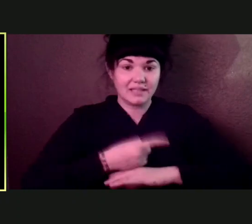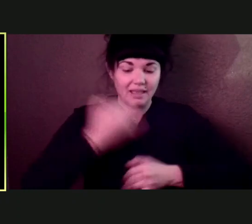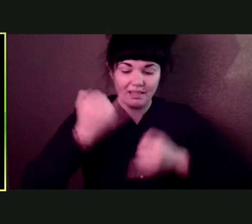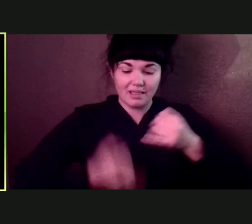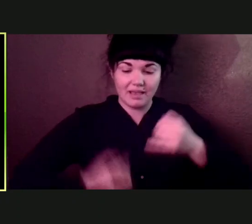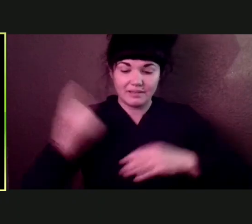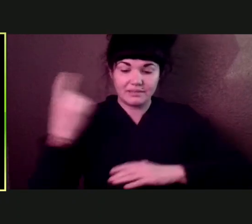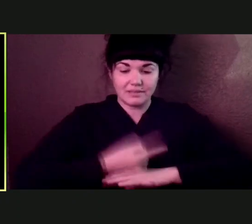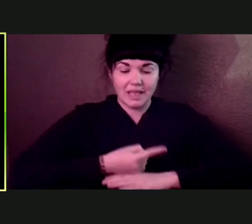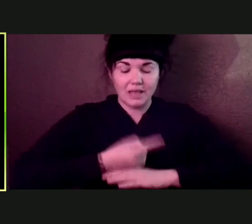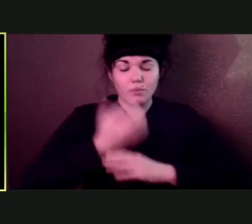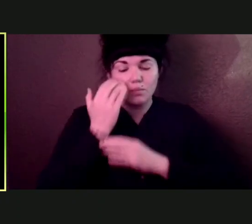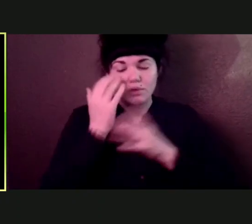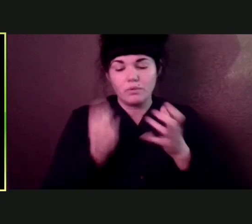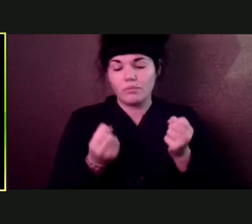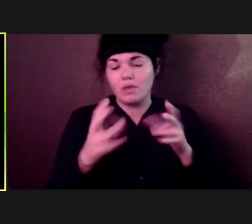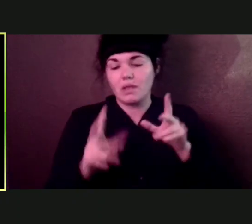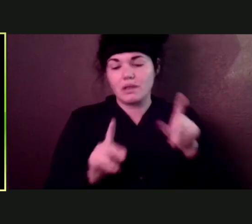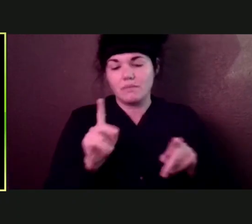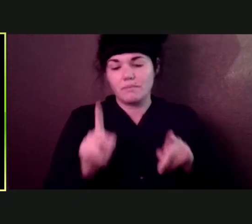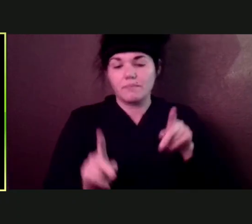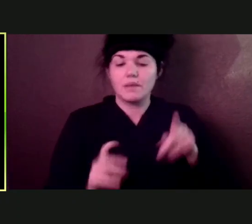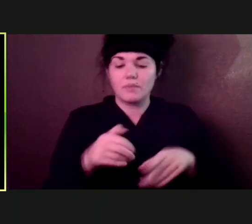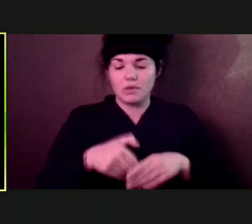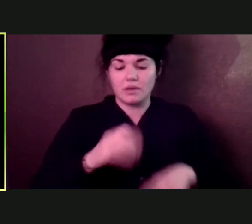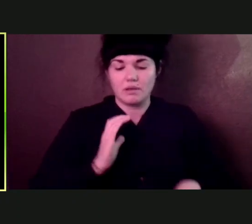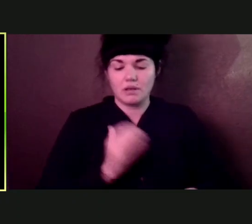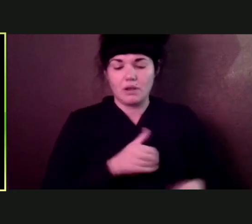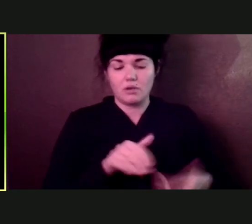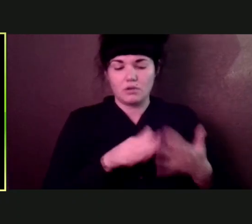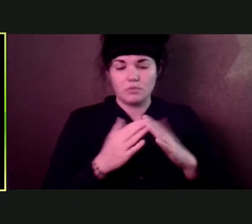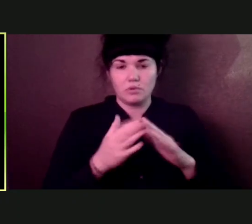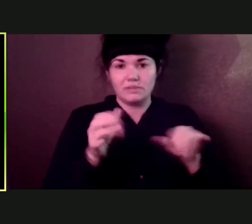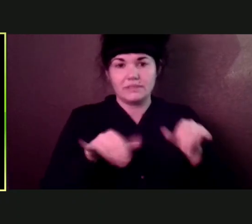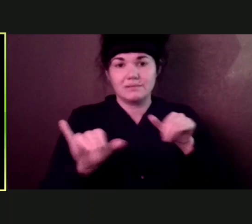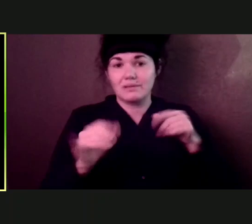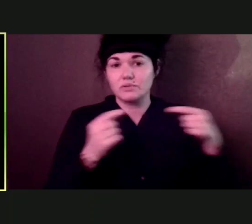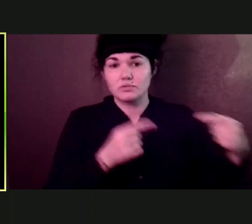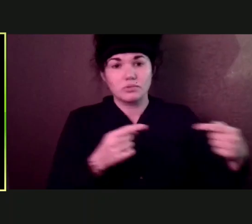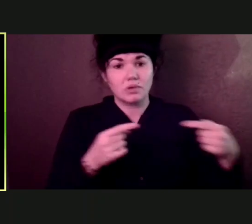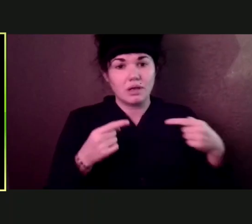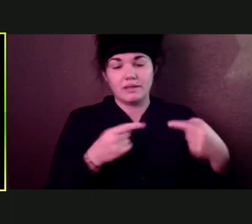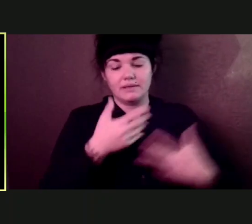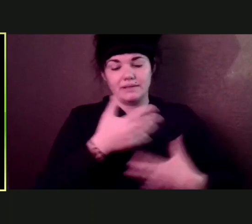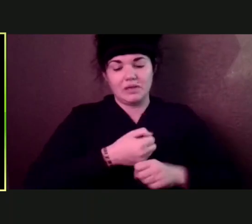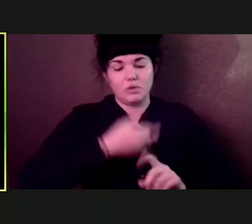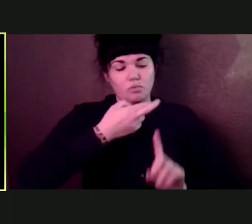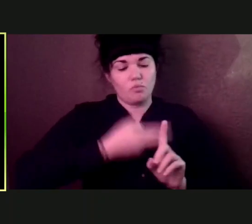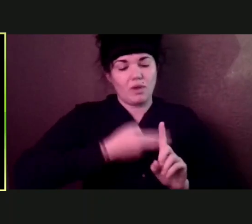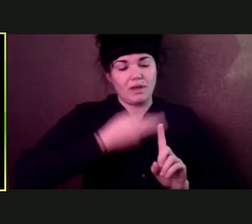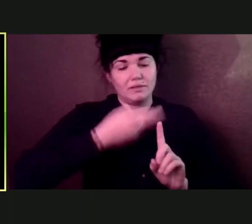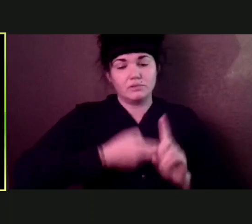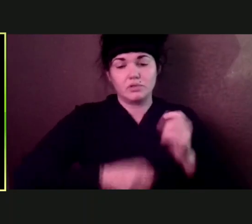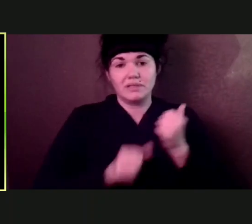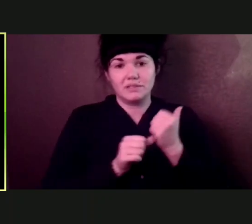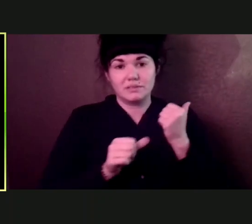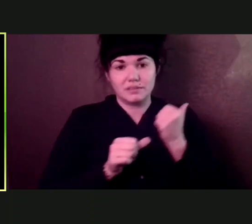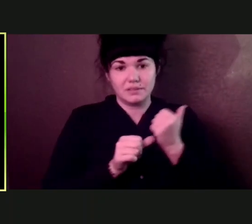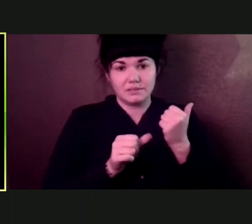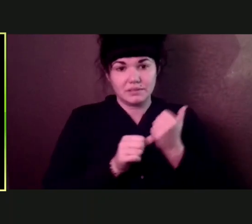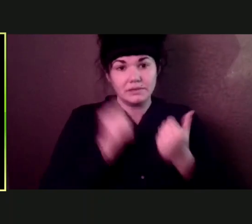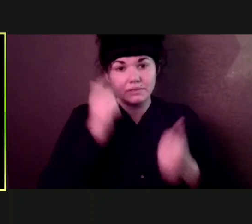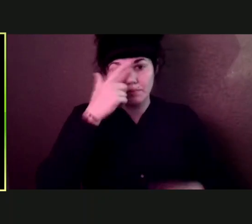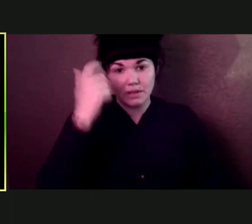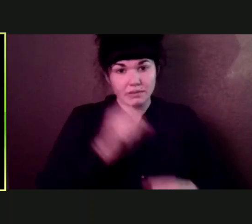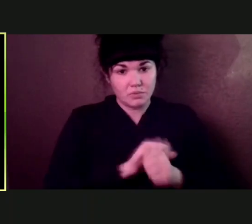community that, are, are still struggling with rental assistance, um, as a result of this pandemic. So we